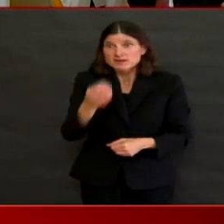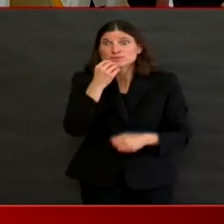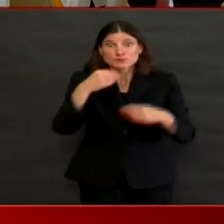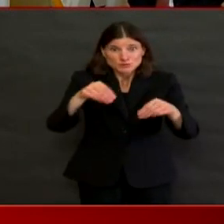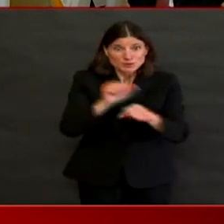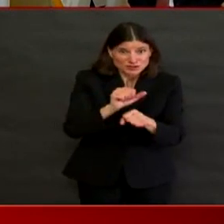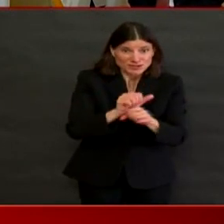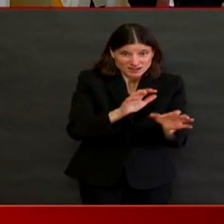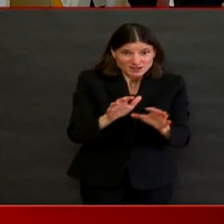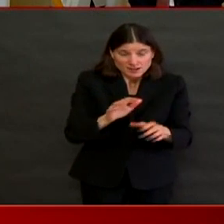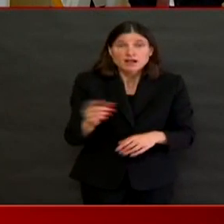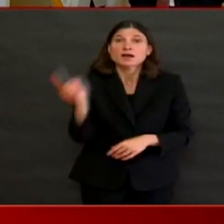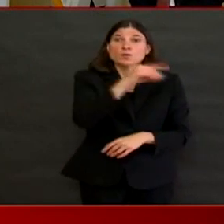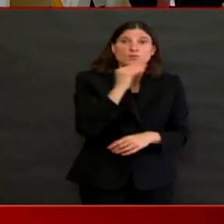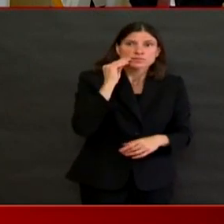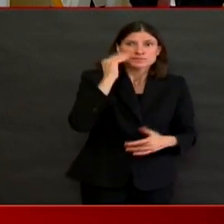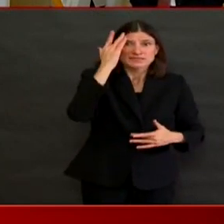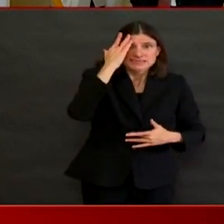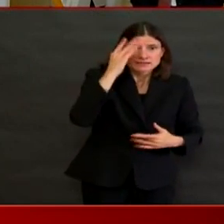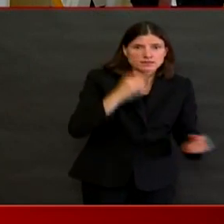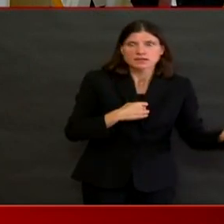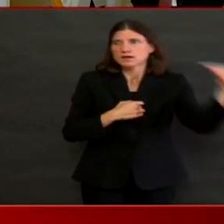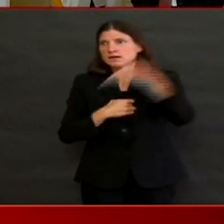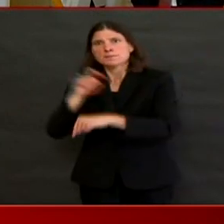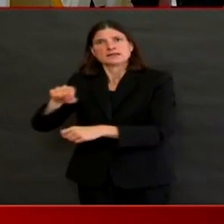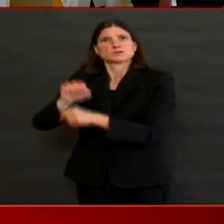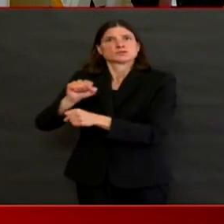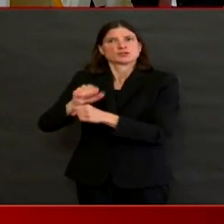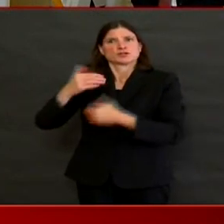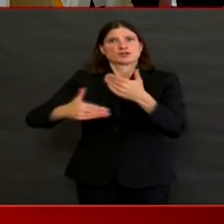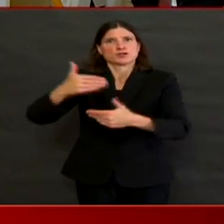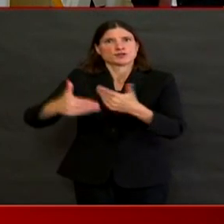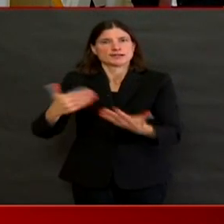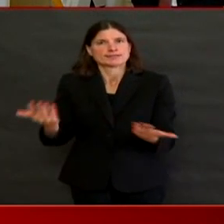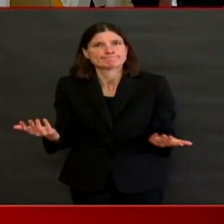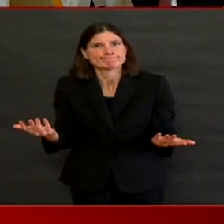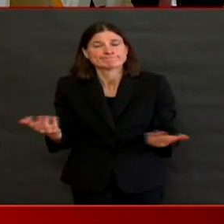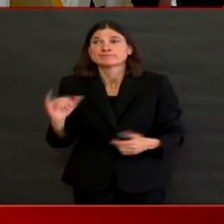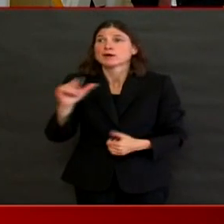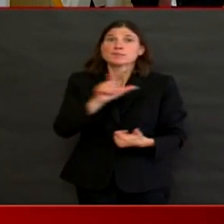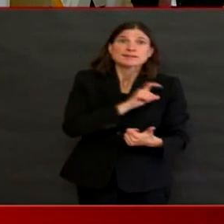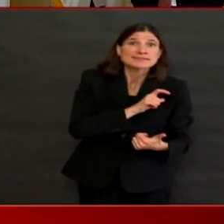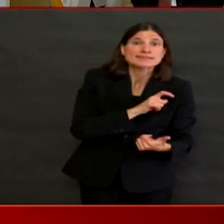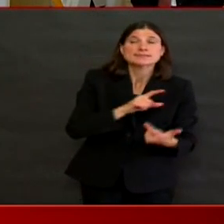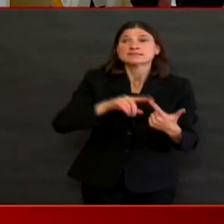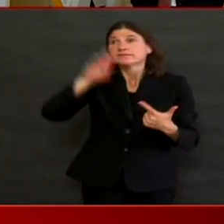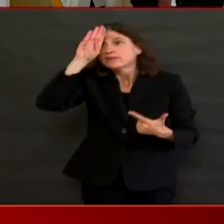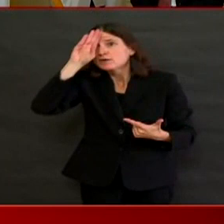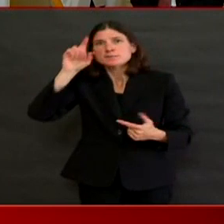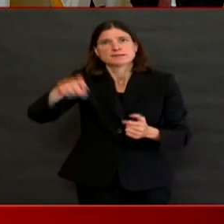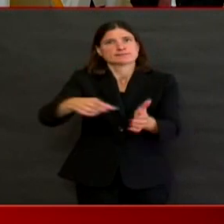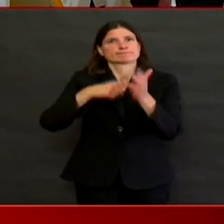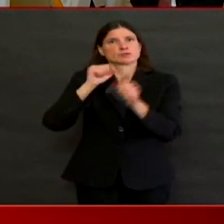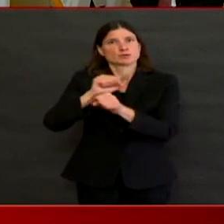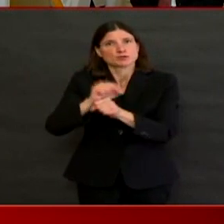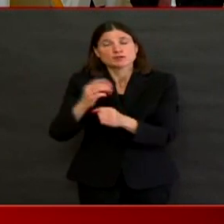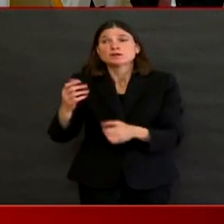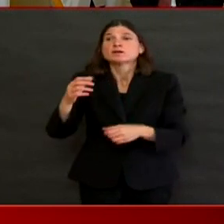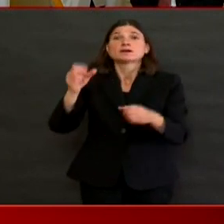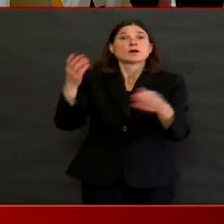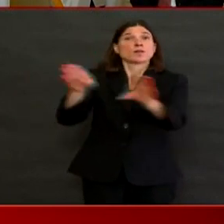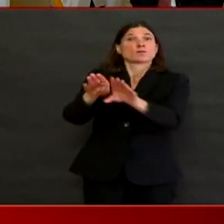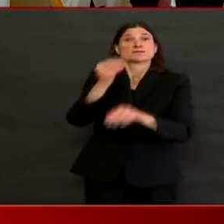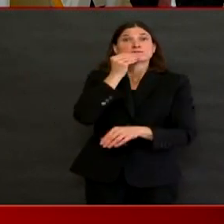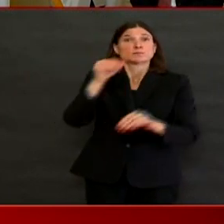cities and towns, and grocery store workers. And I want to thank you for doing your part in this crisis and for your bravery.